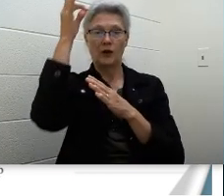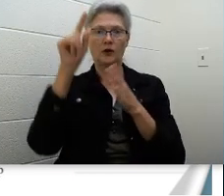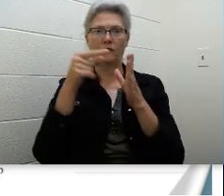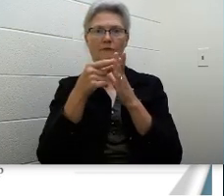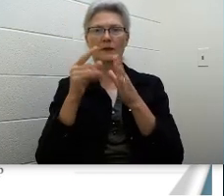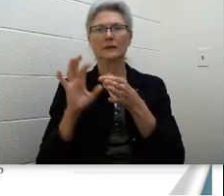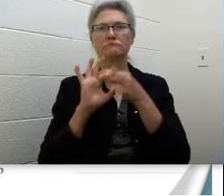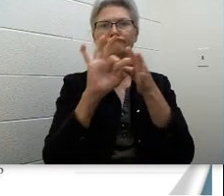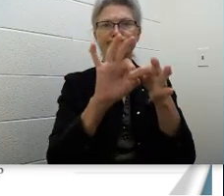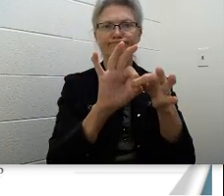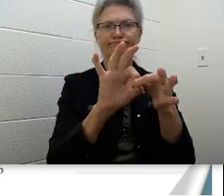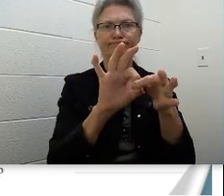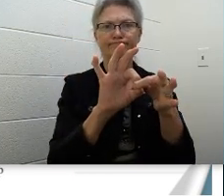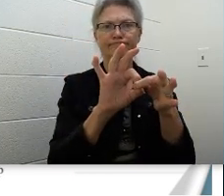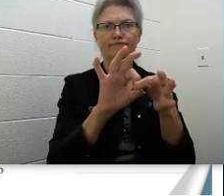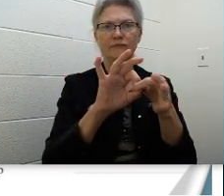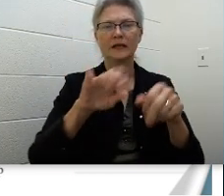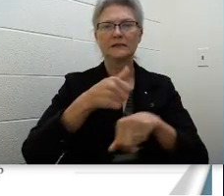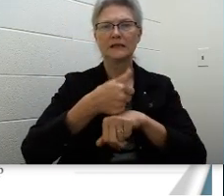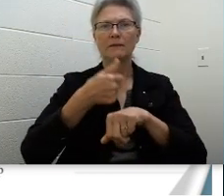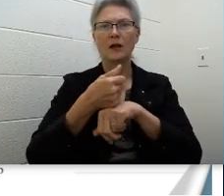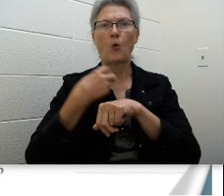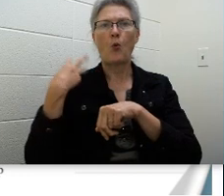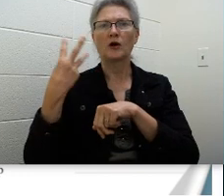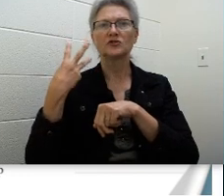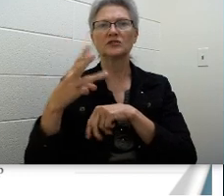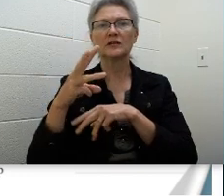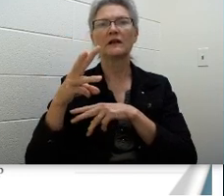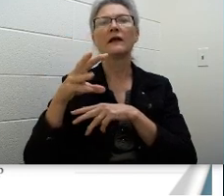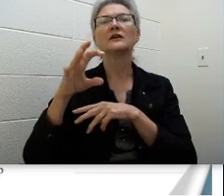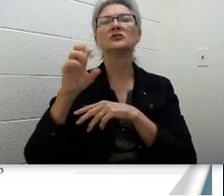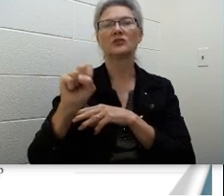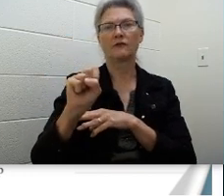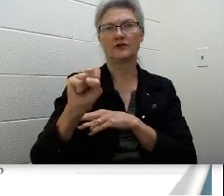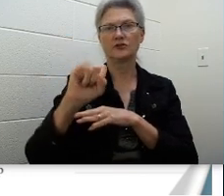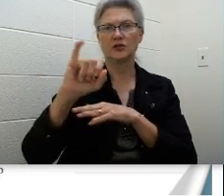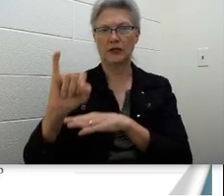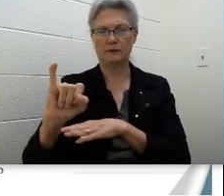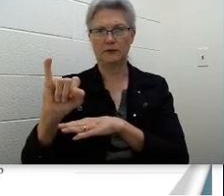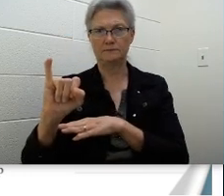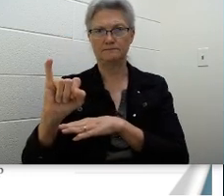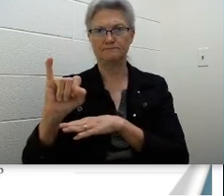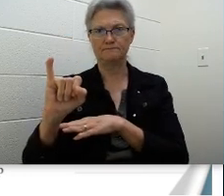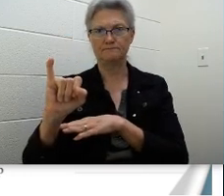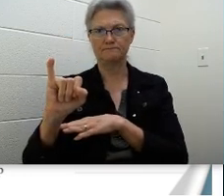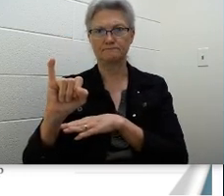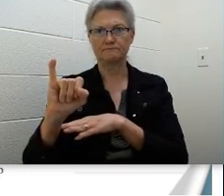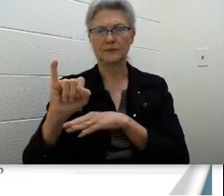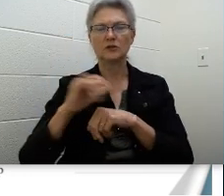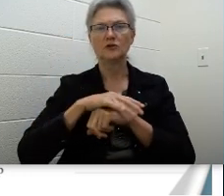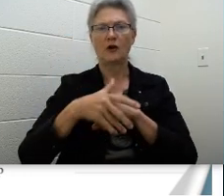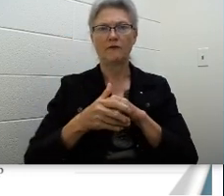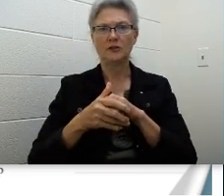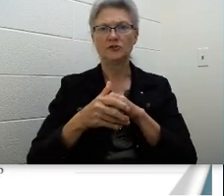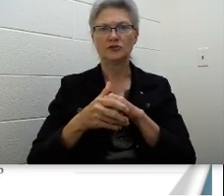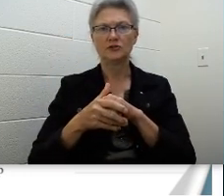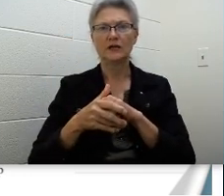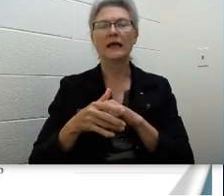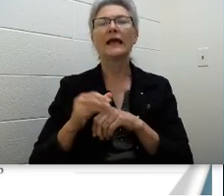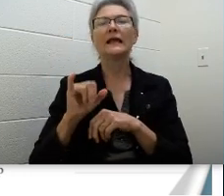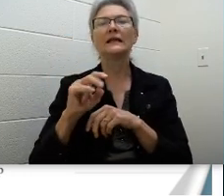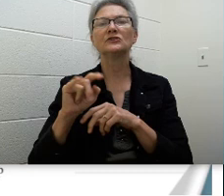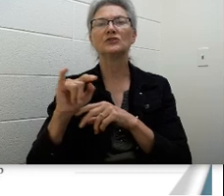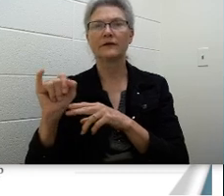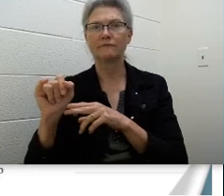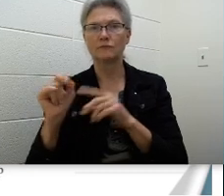joined together. They formed the Washington Shellfish Initiative, WSI. Its goal is to